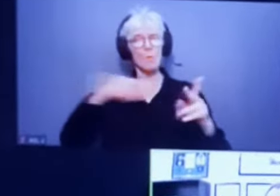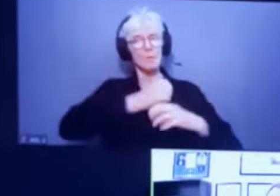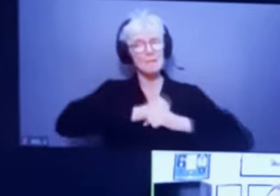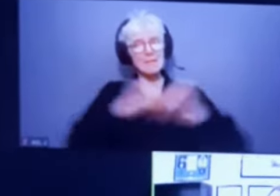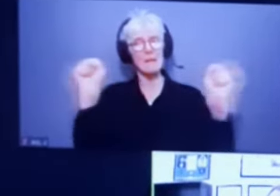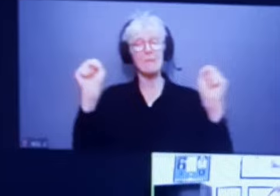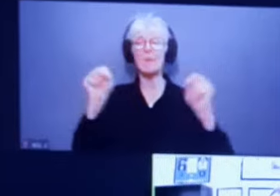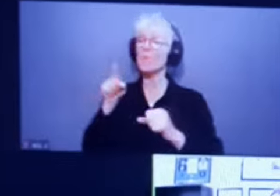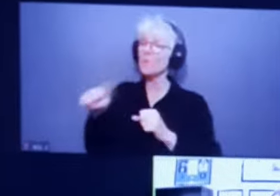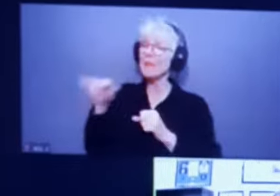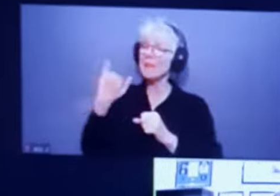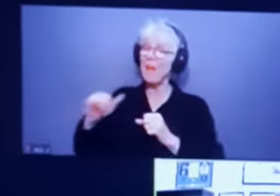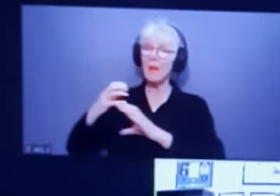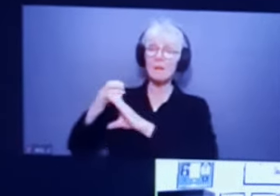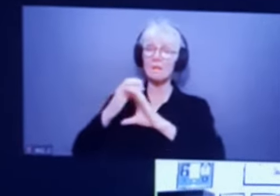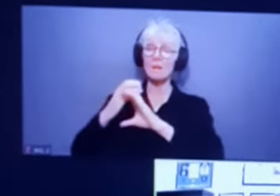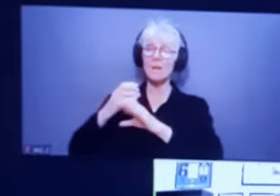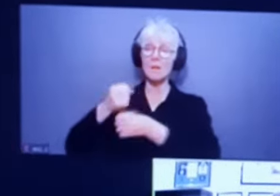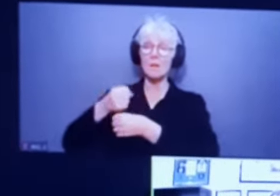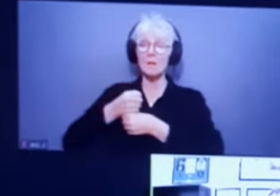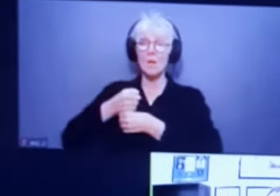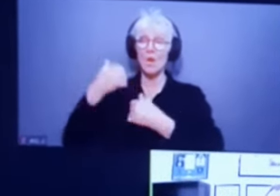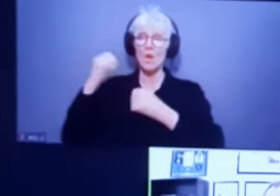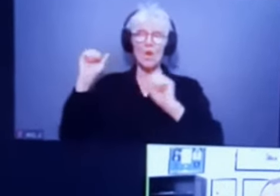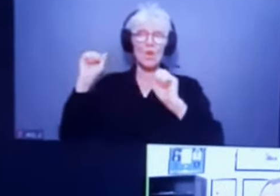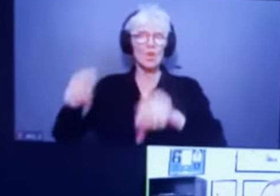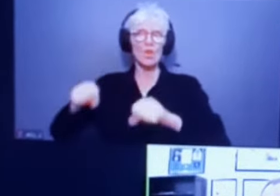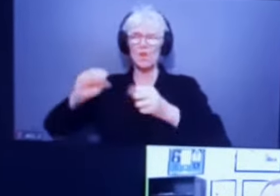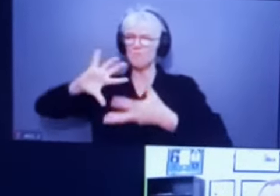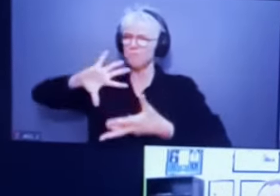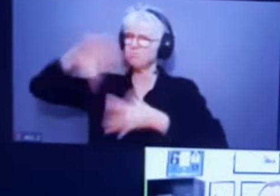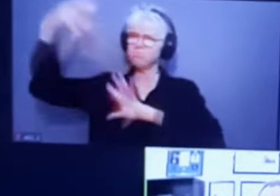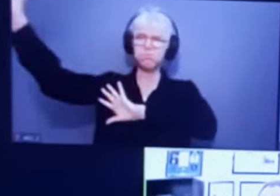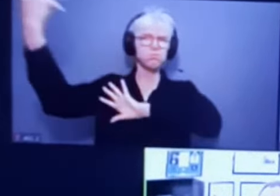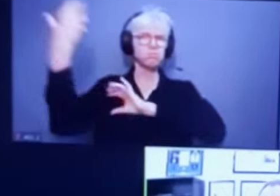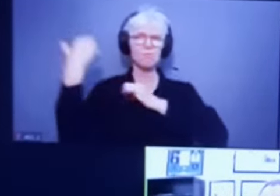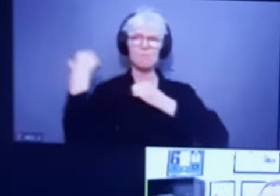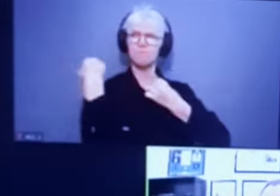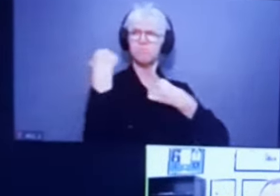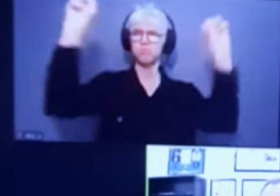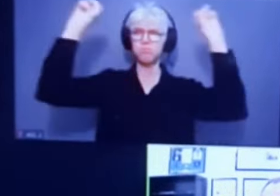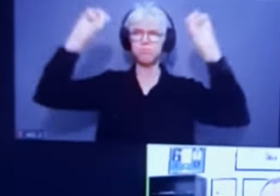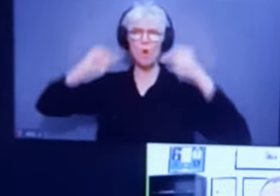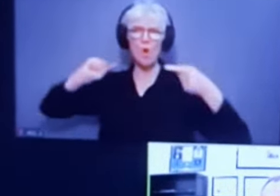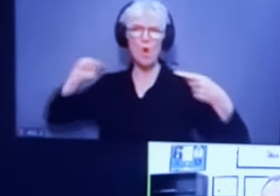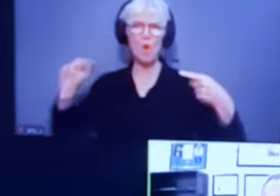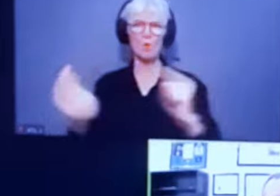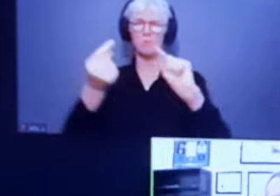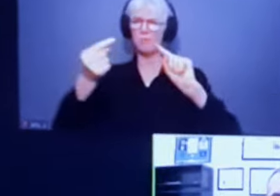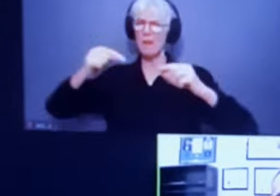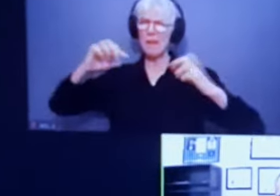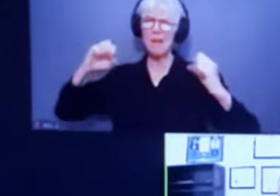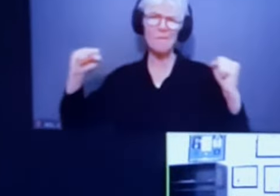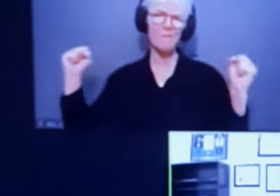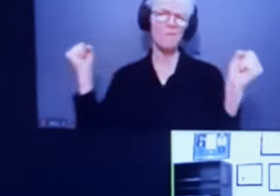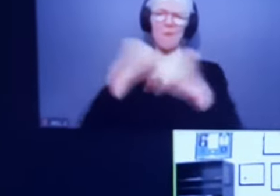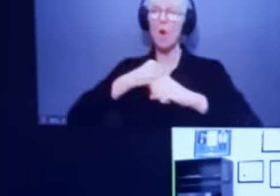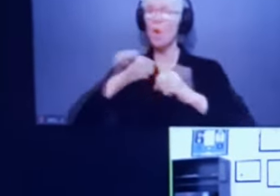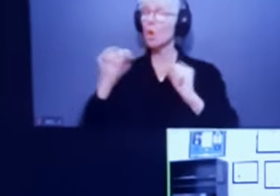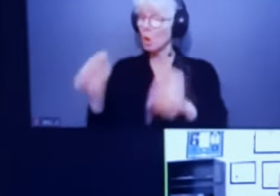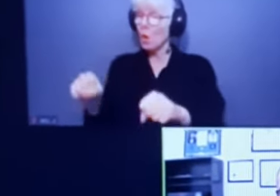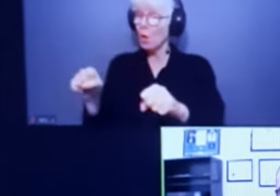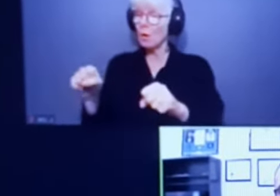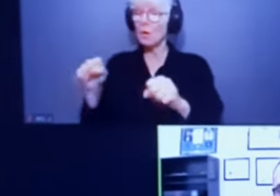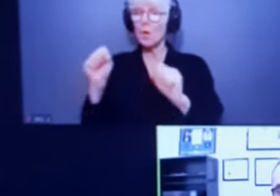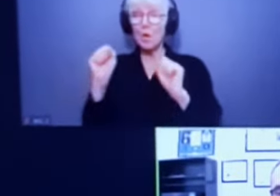riotous, could have led to significant and severe injuries, and it could have led to the loss of